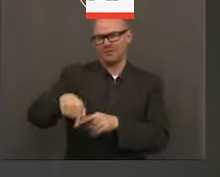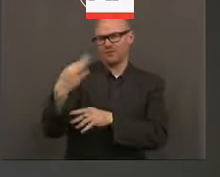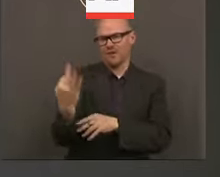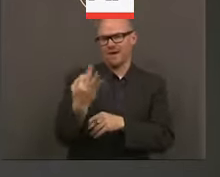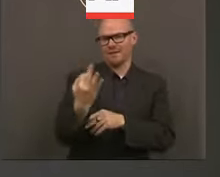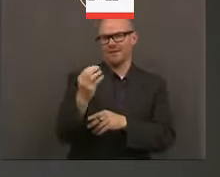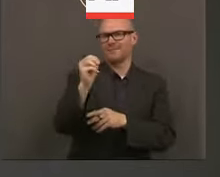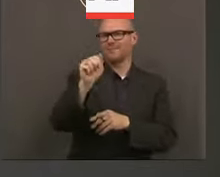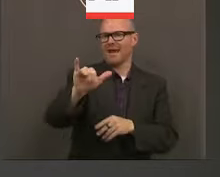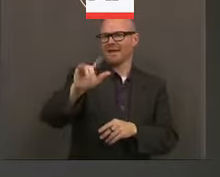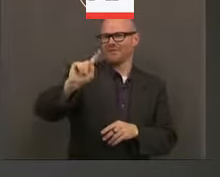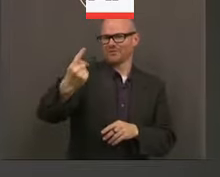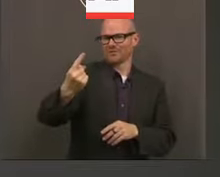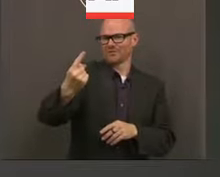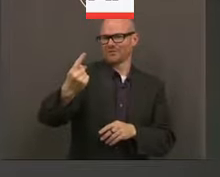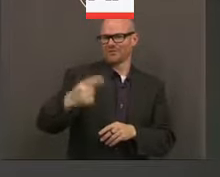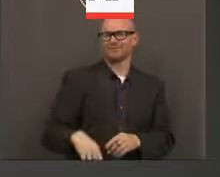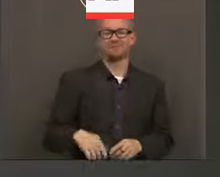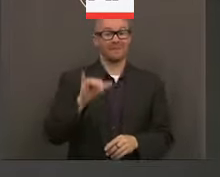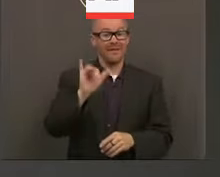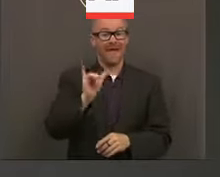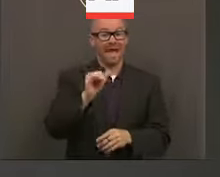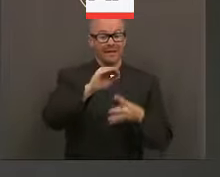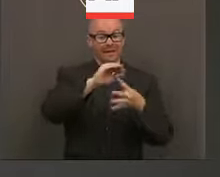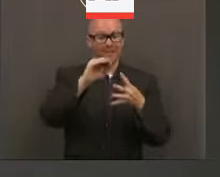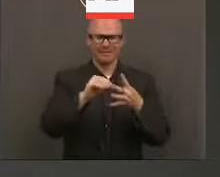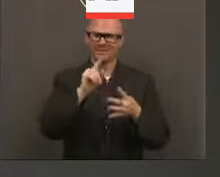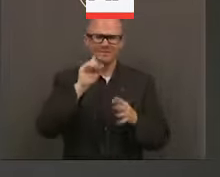So that's going to be the transition and the change. That's good news on many levels. transition and is expected We're and So Thank